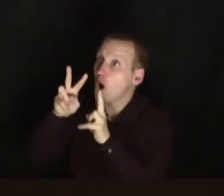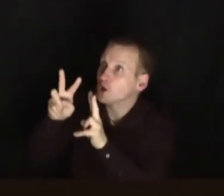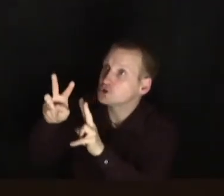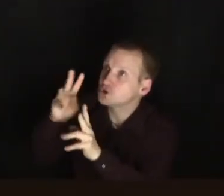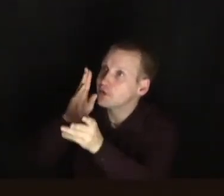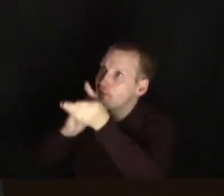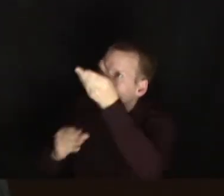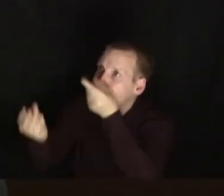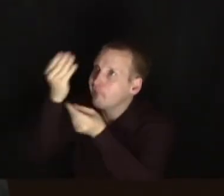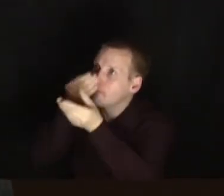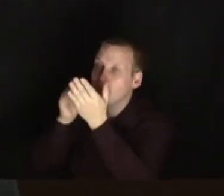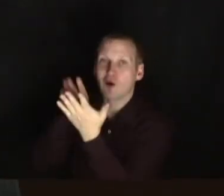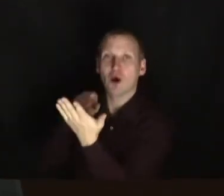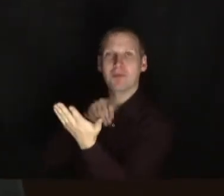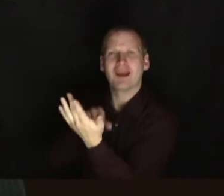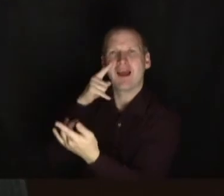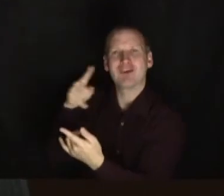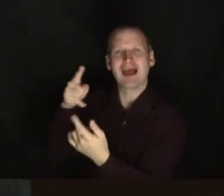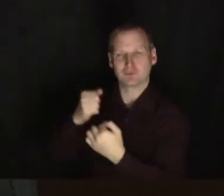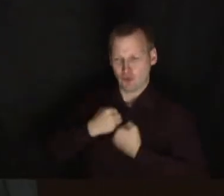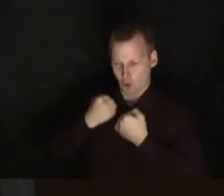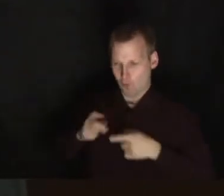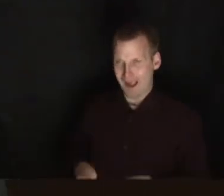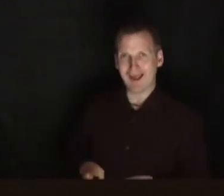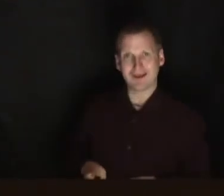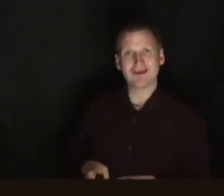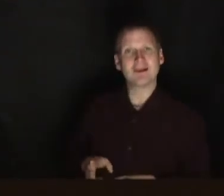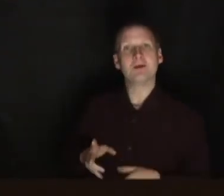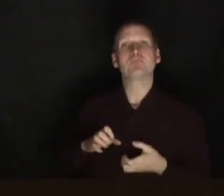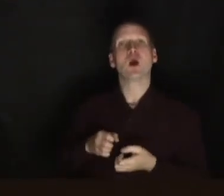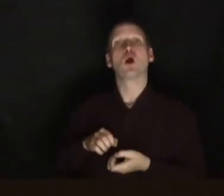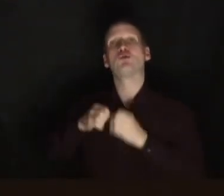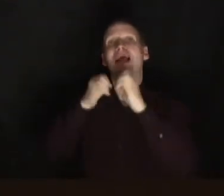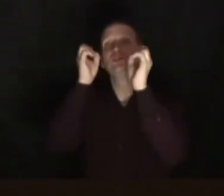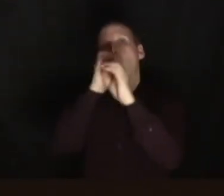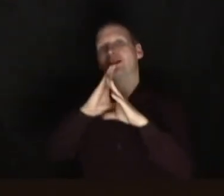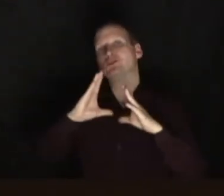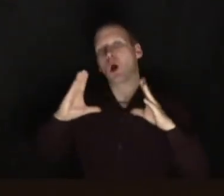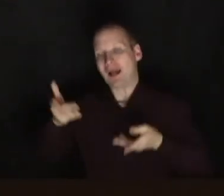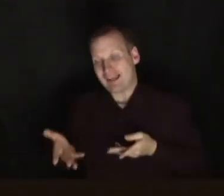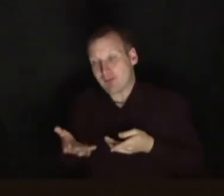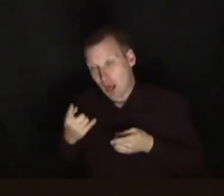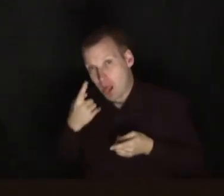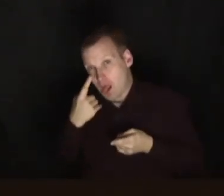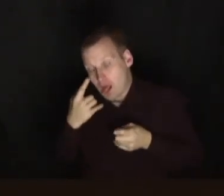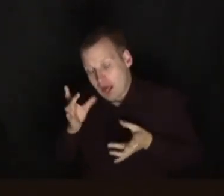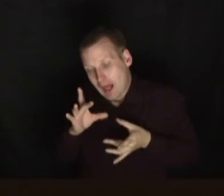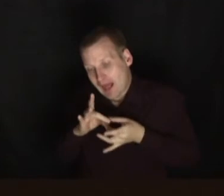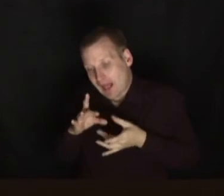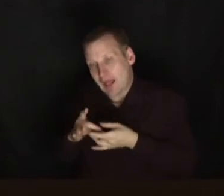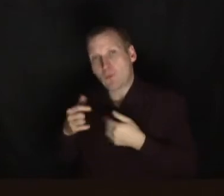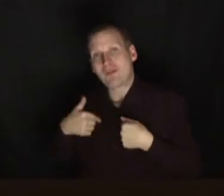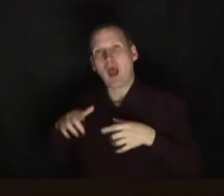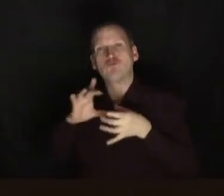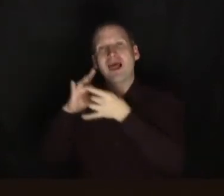and then copying, finding their own version and creating windows. It's all about giving them just little glimpses of our relationship with